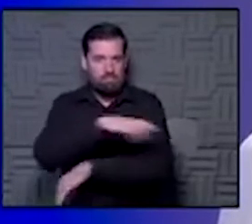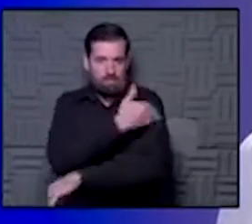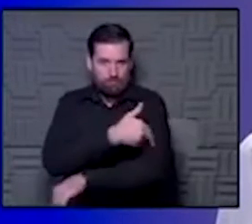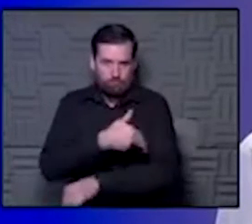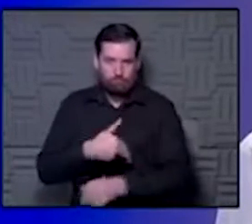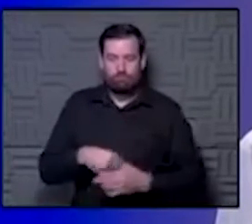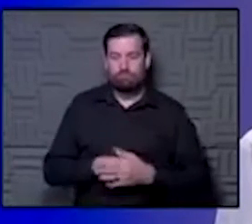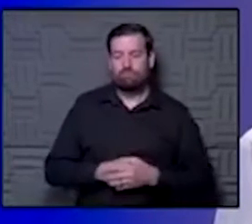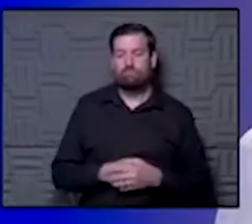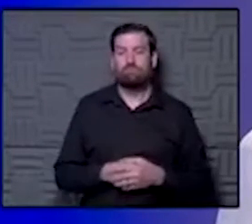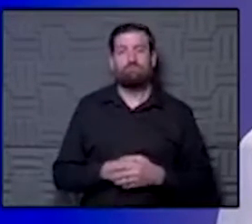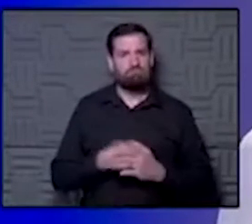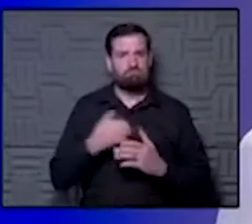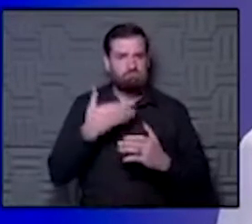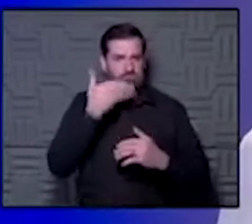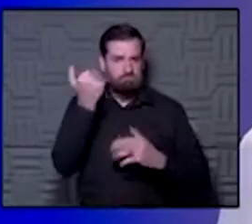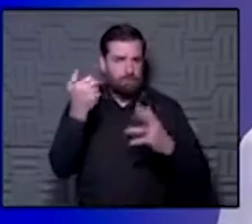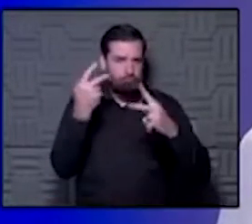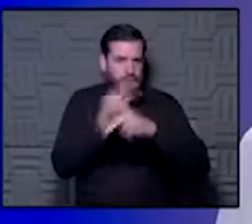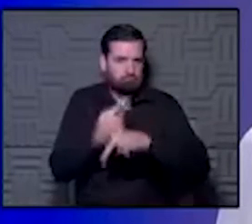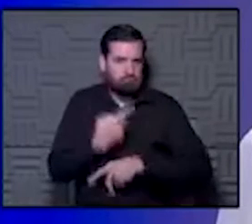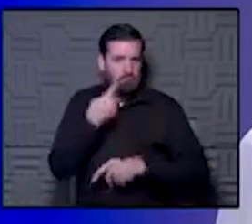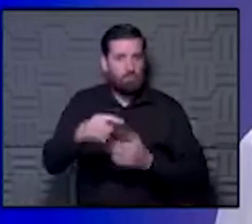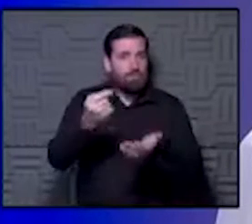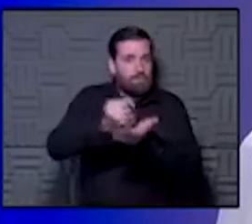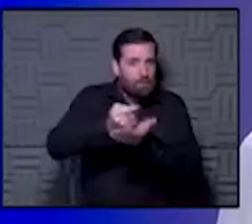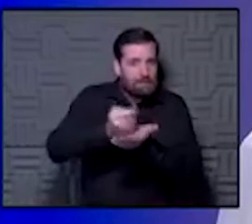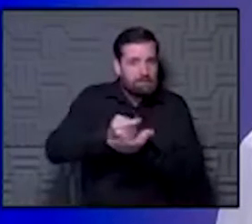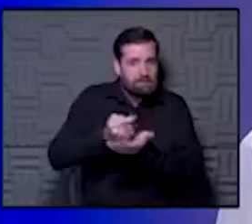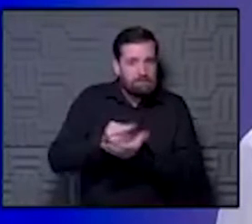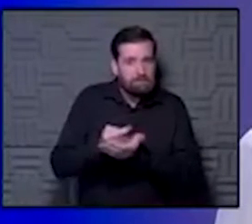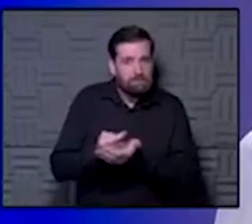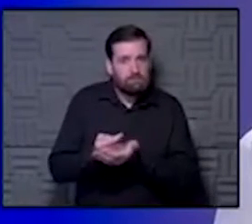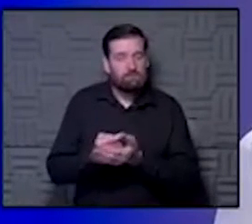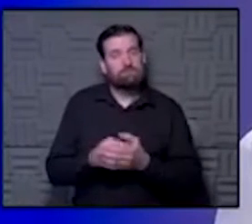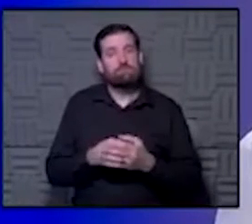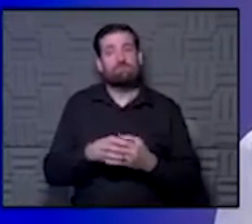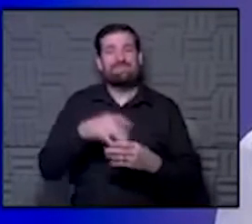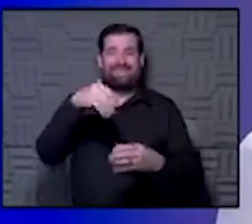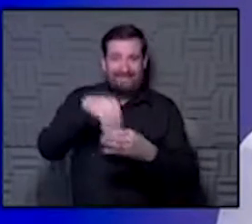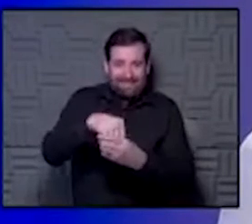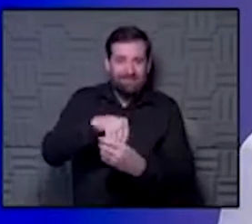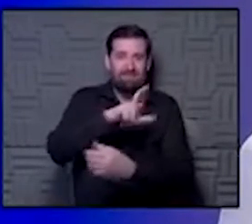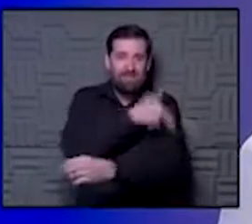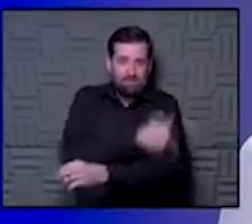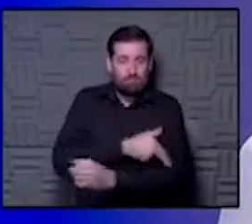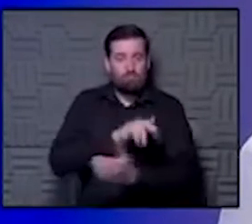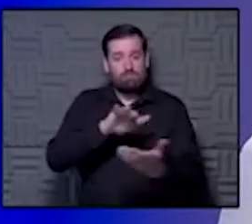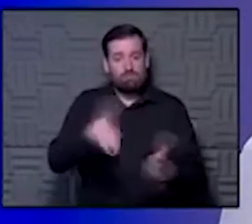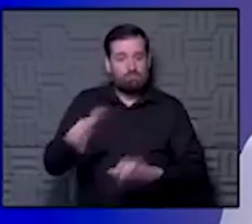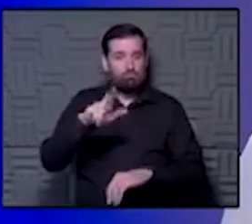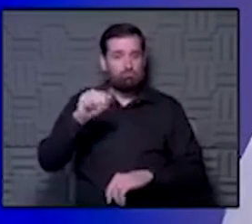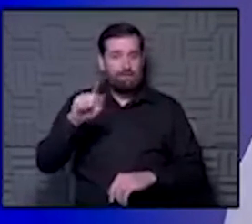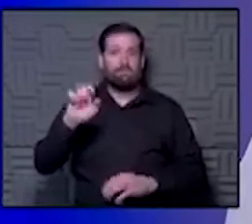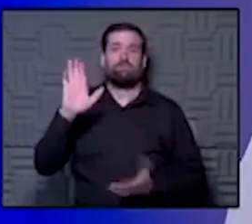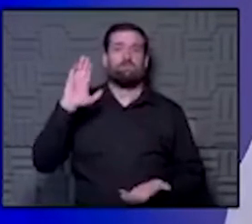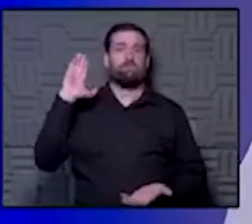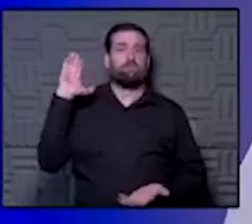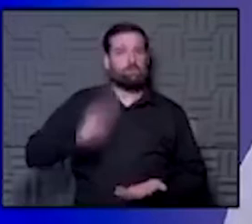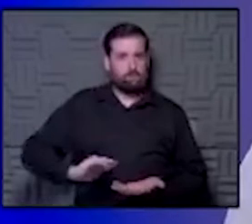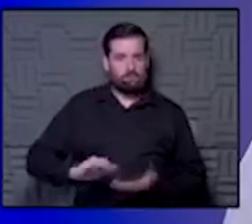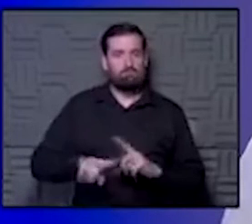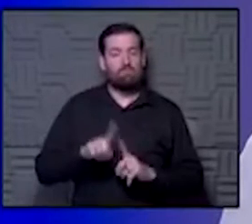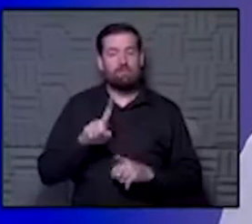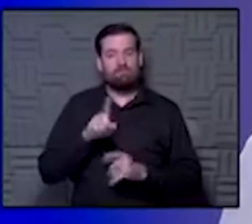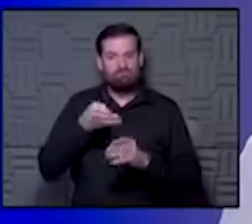better algorithms for therapies, and that our in-hospital mortality rate has decreased, but I think for the